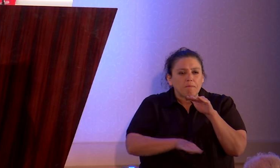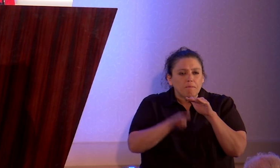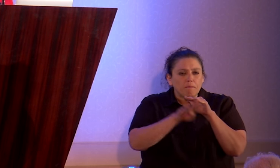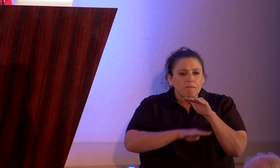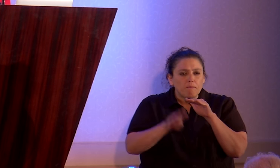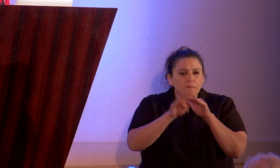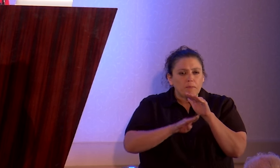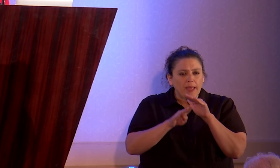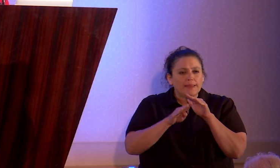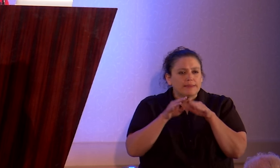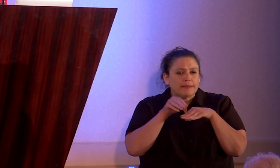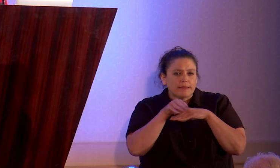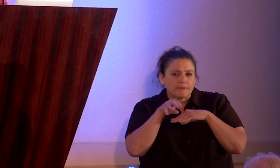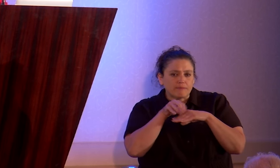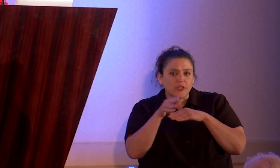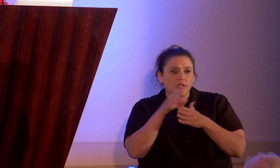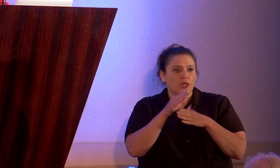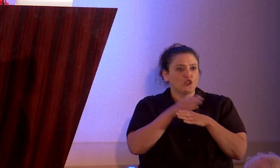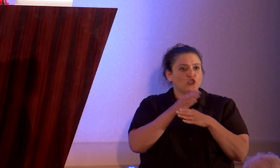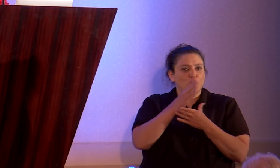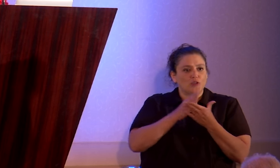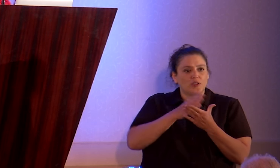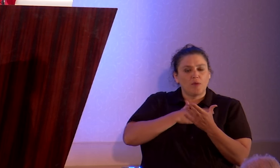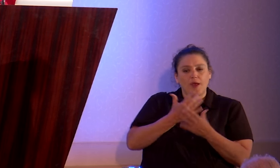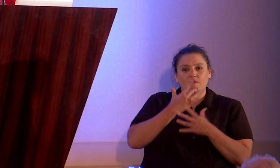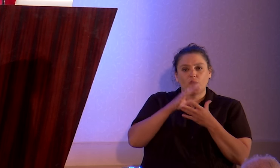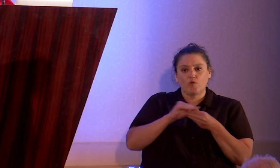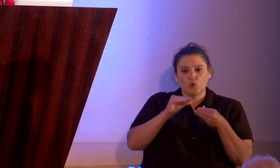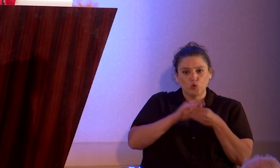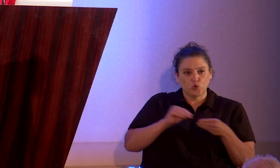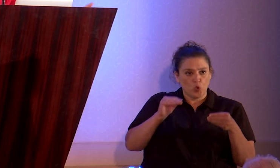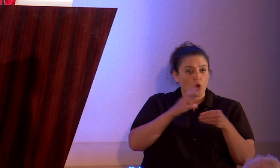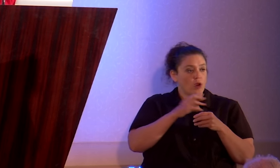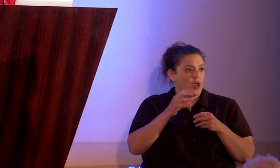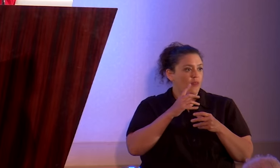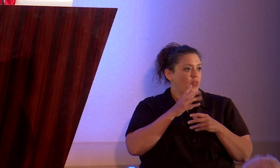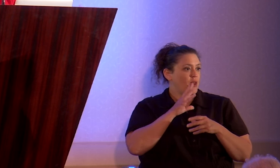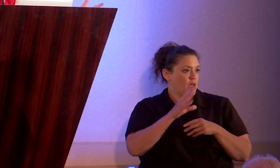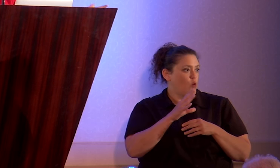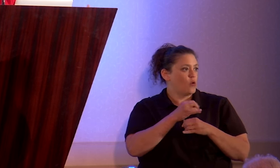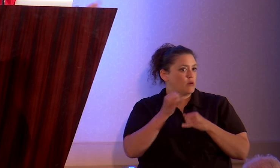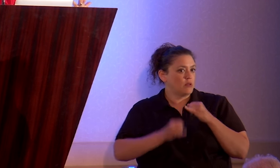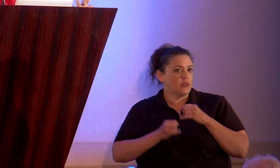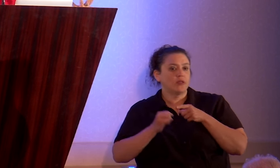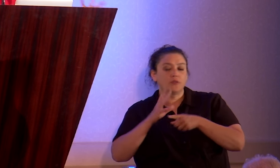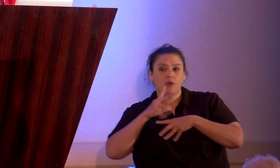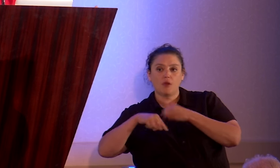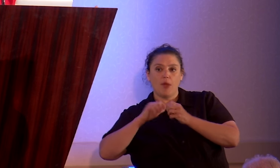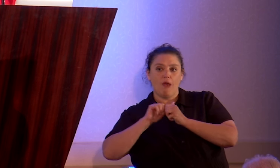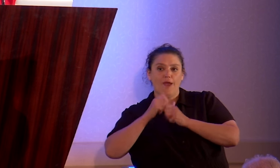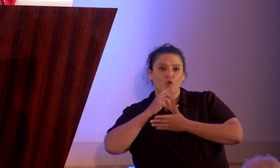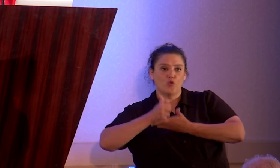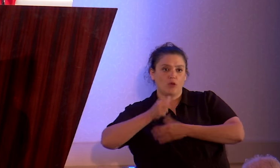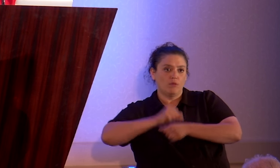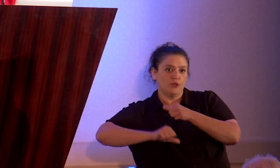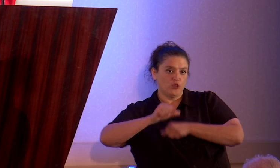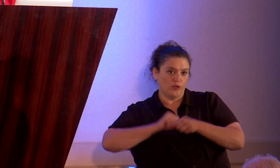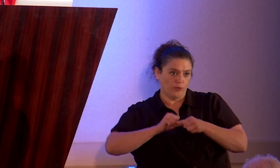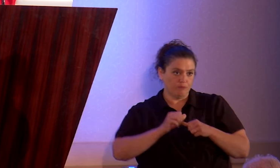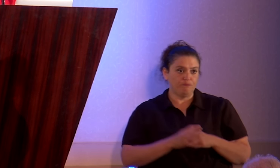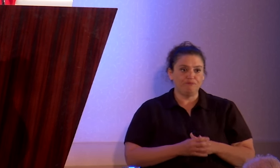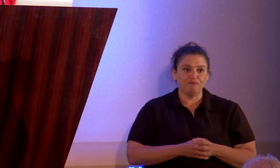And I'm going to share some of my favorite stories from the book. And I'm going to wind up talking about how we can help each other come out.